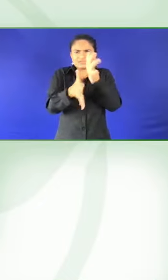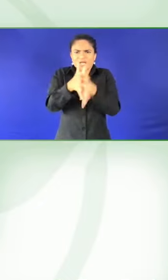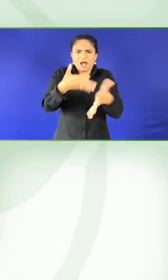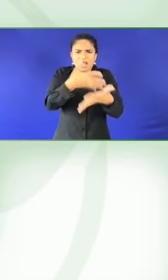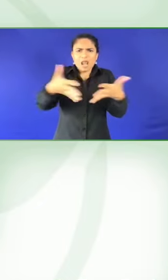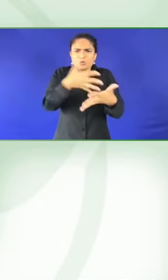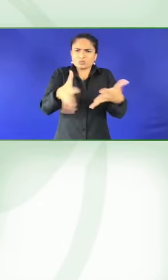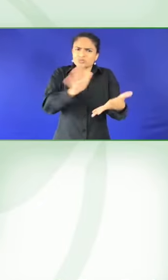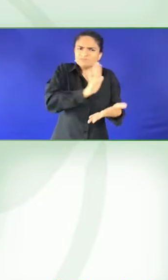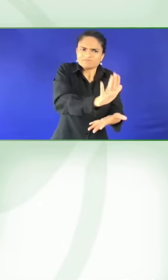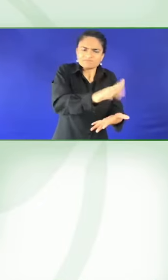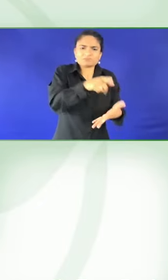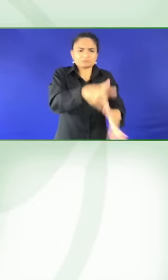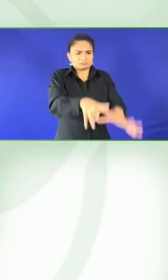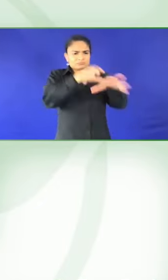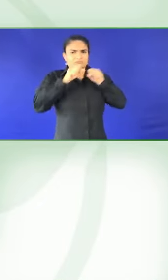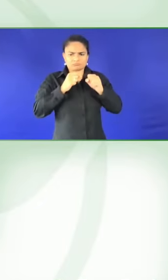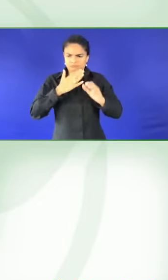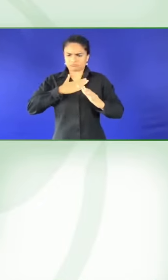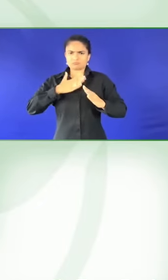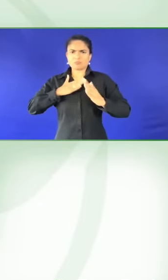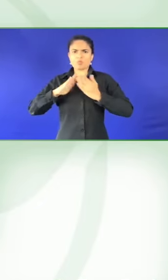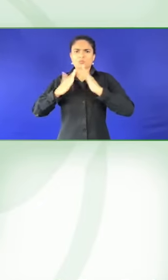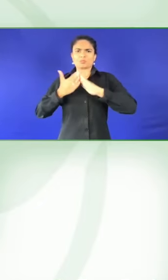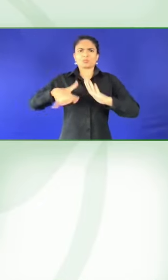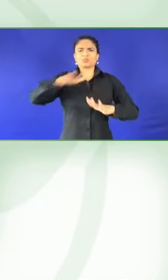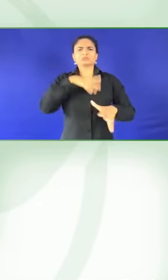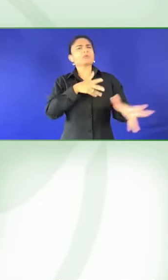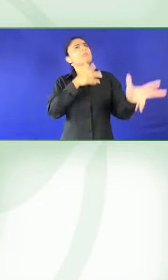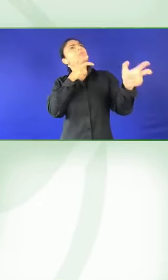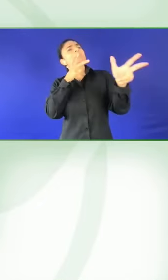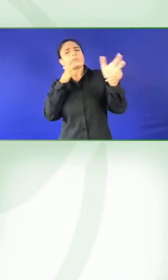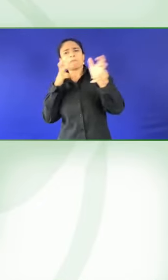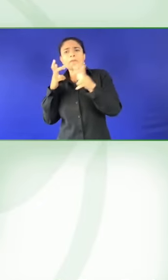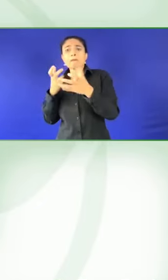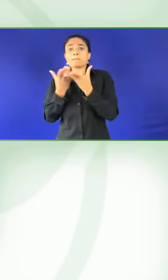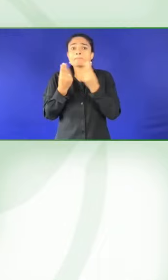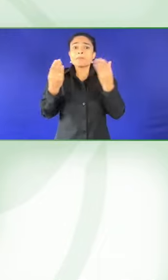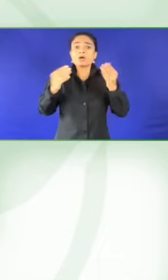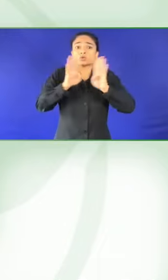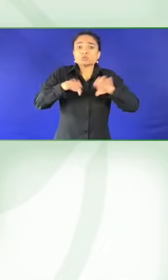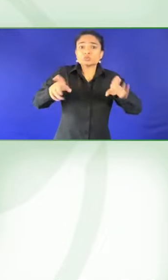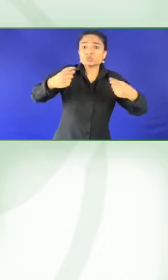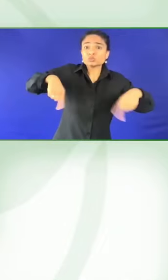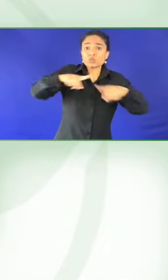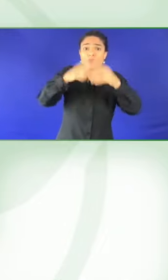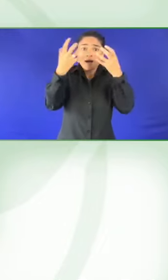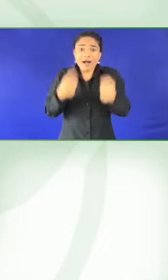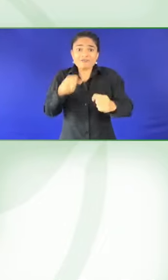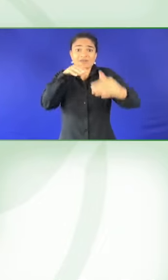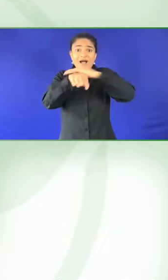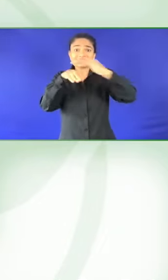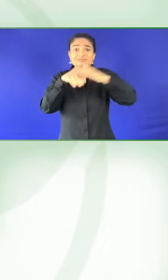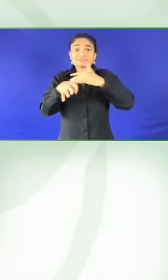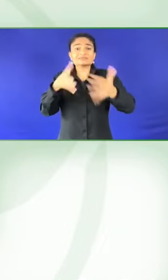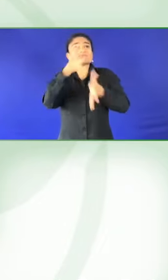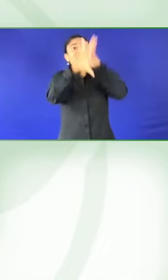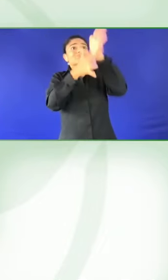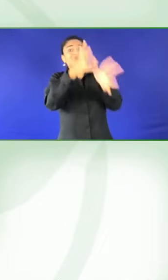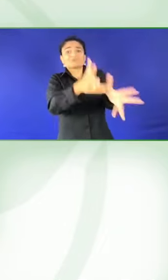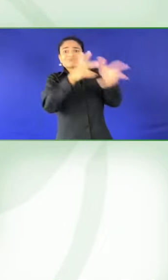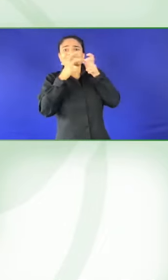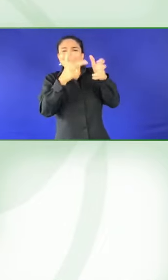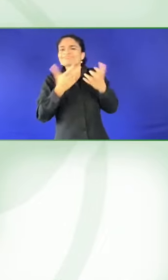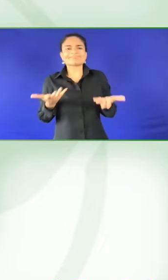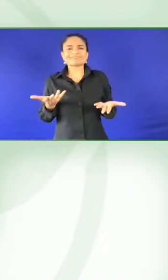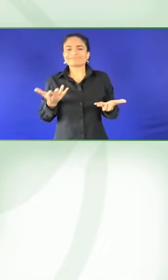signer might be from another town over or another community. And then I can see how deaf are capable